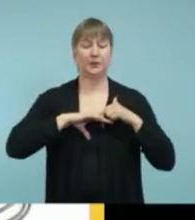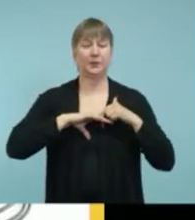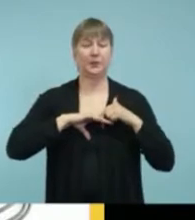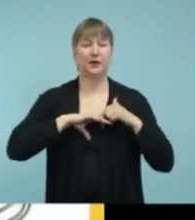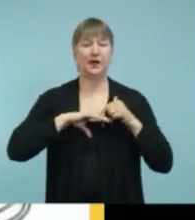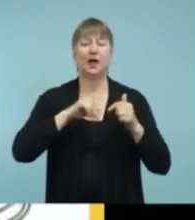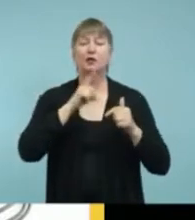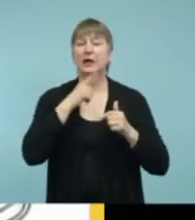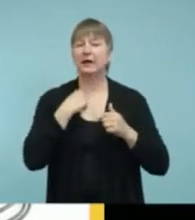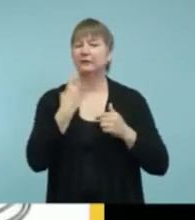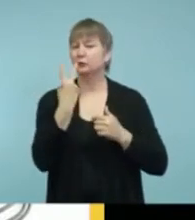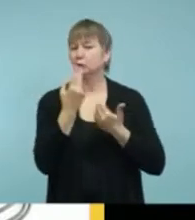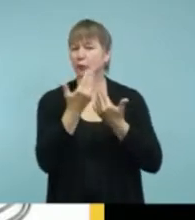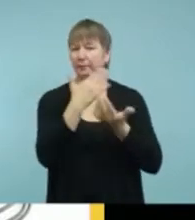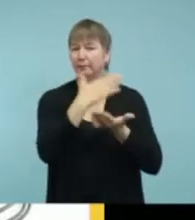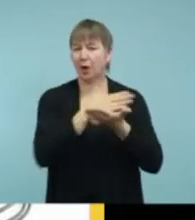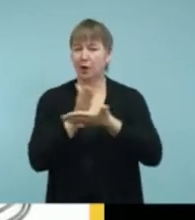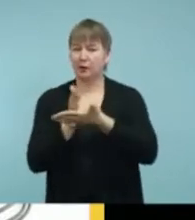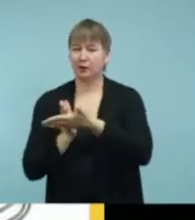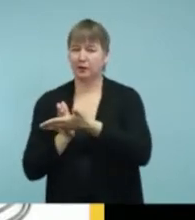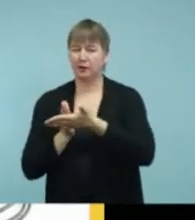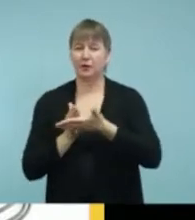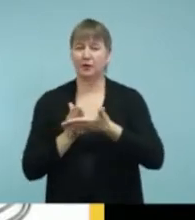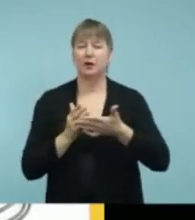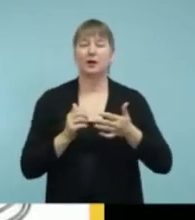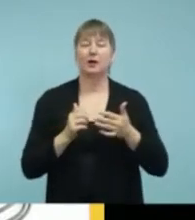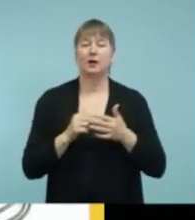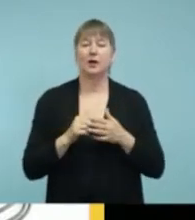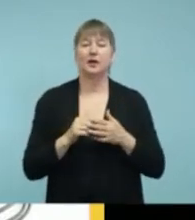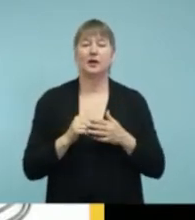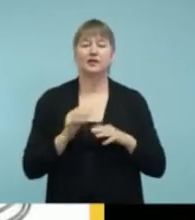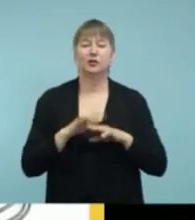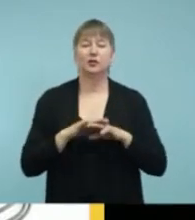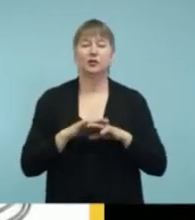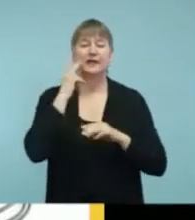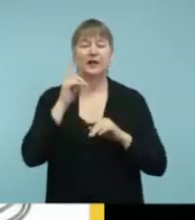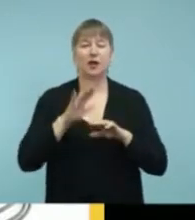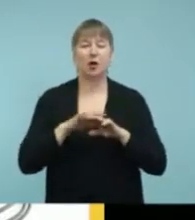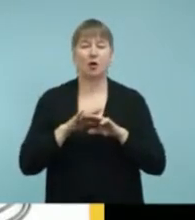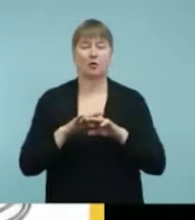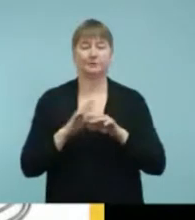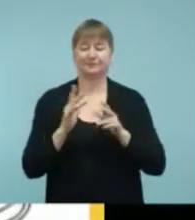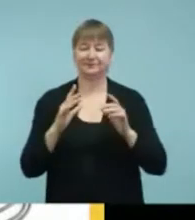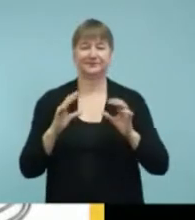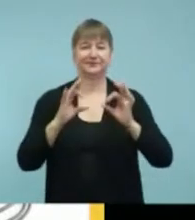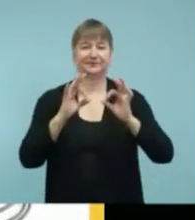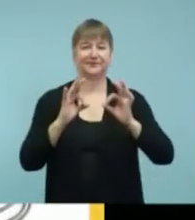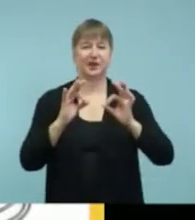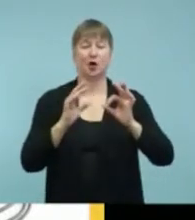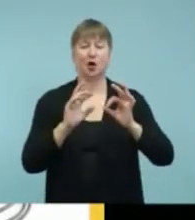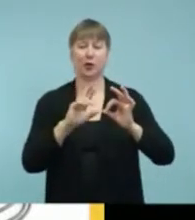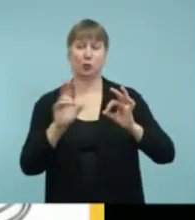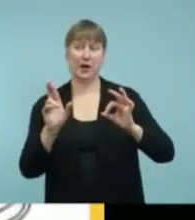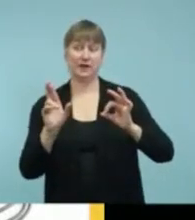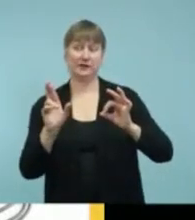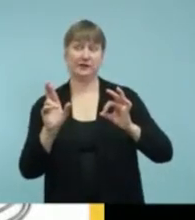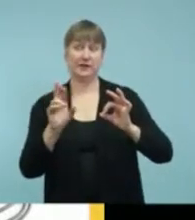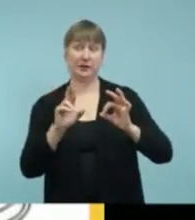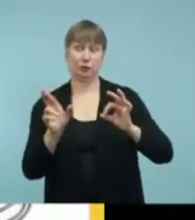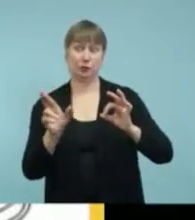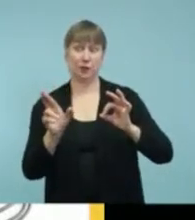two pieces. Because so the one on the right is the device that connects to my phone.